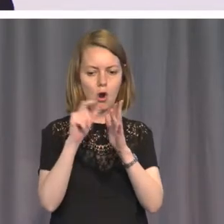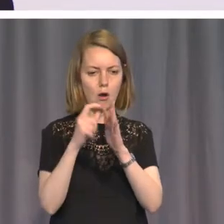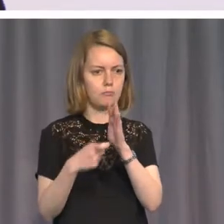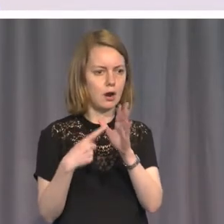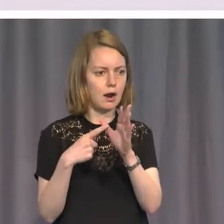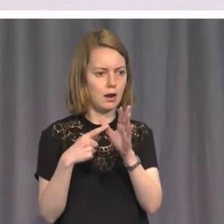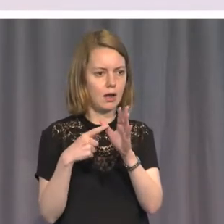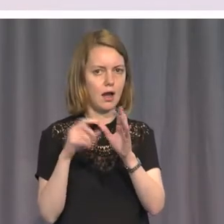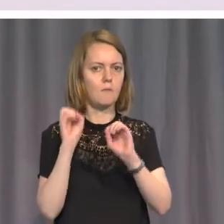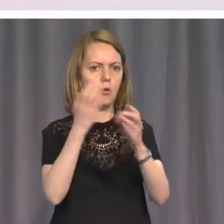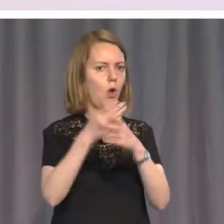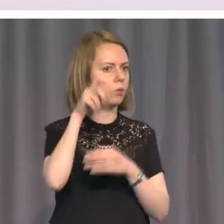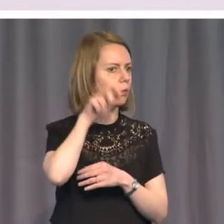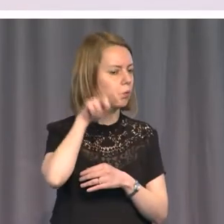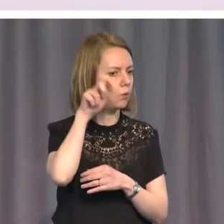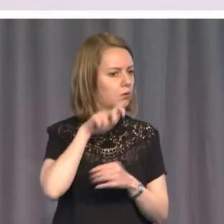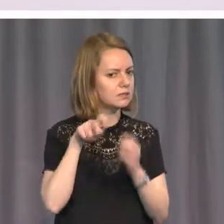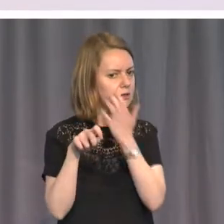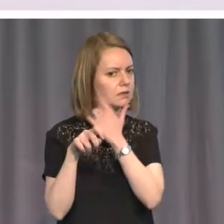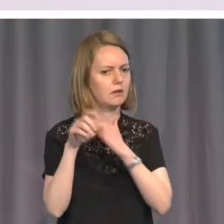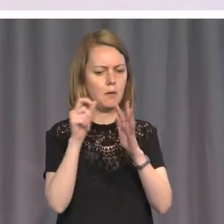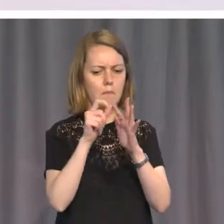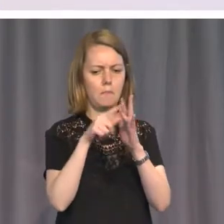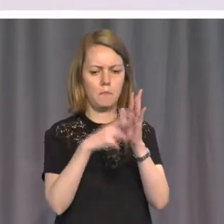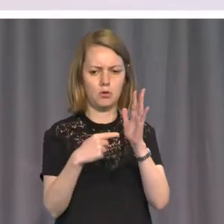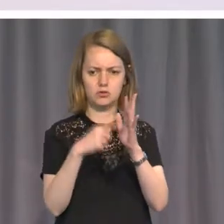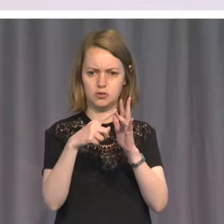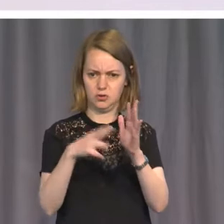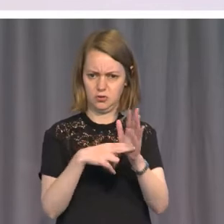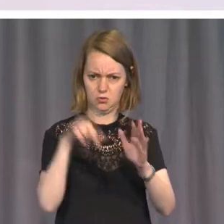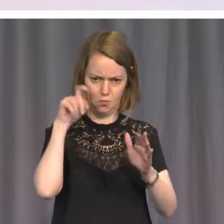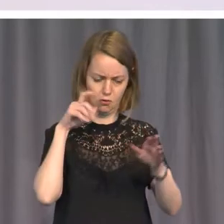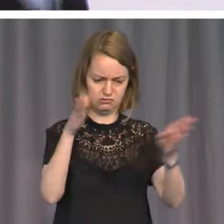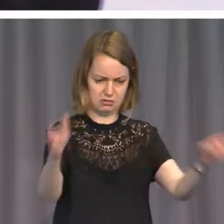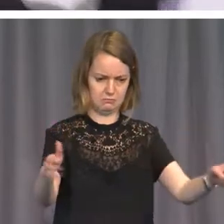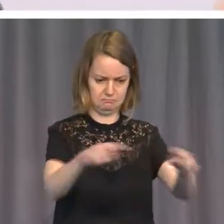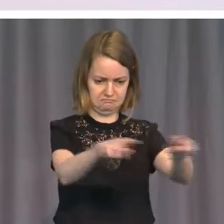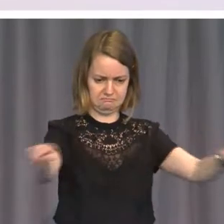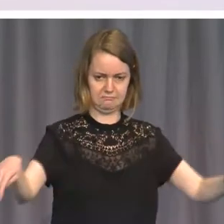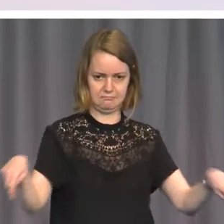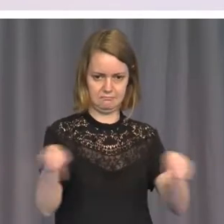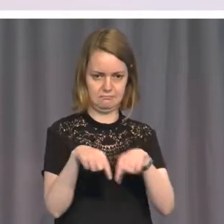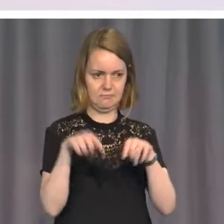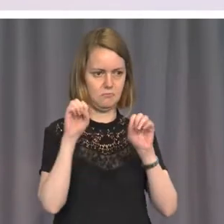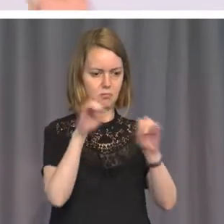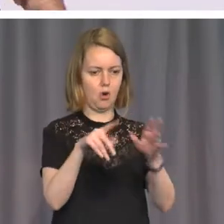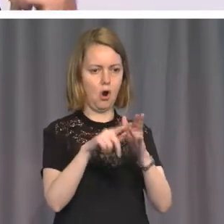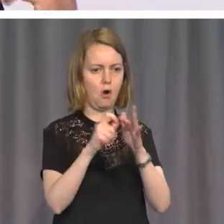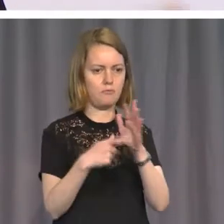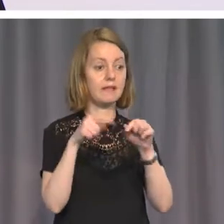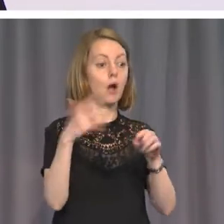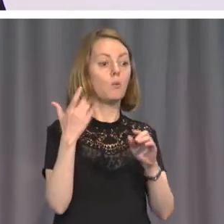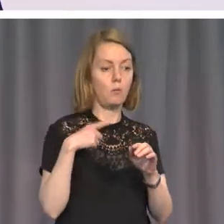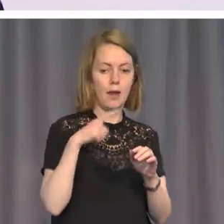onto the water. It's sort of pontoon opera, where you can see the best of the opera house, which is